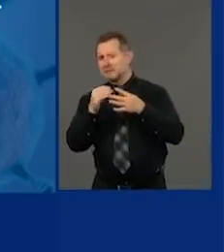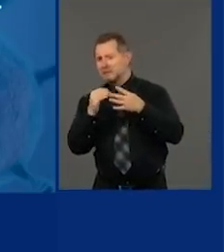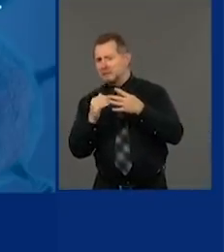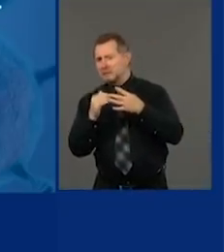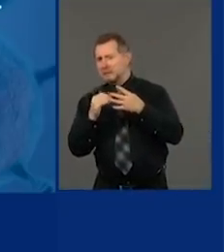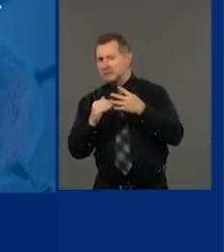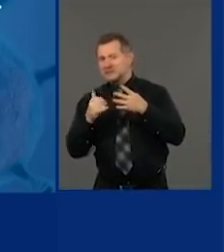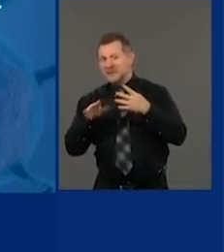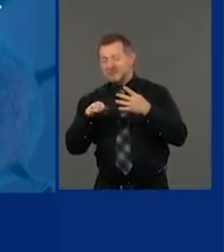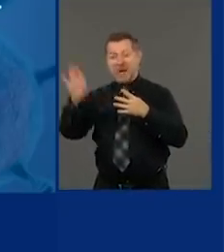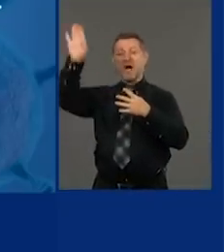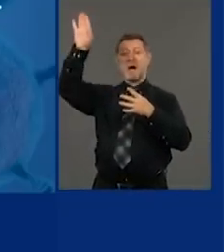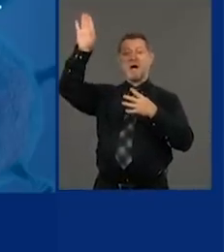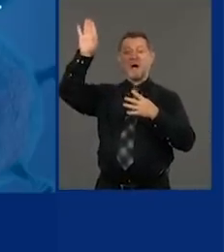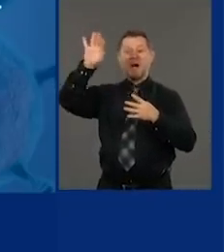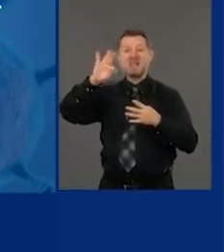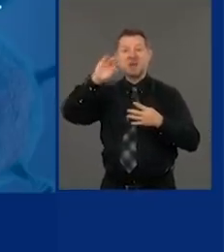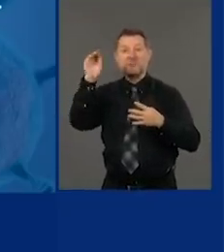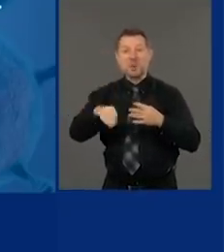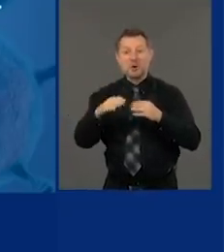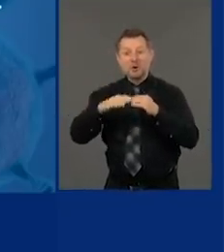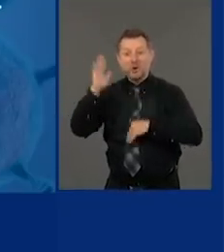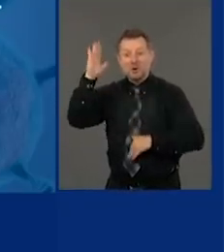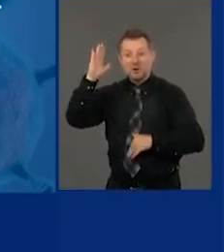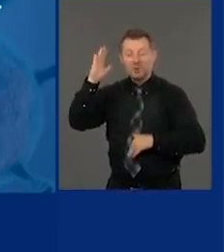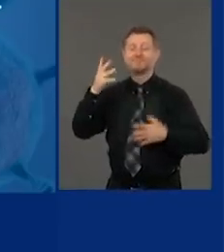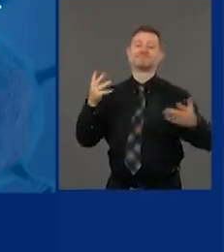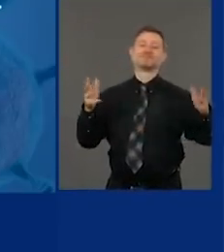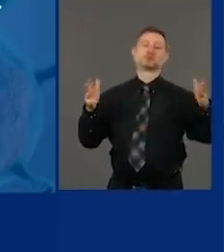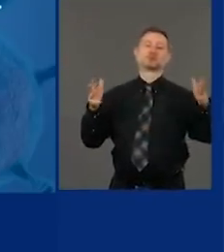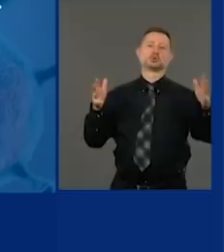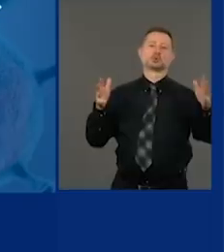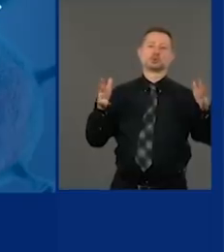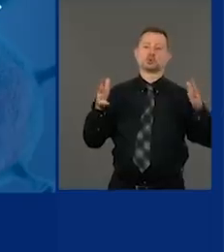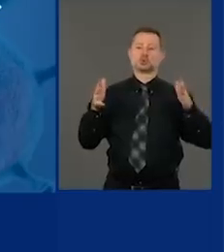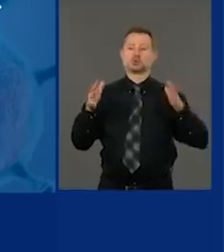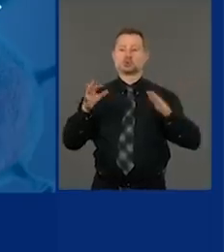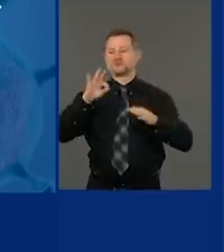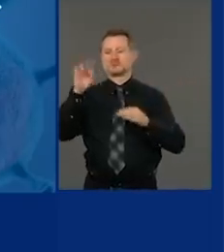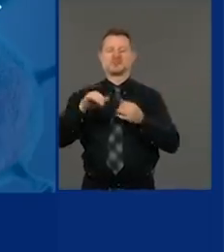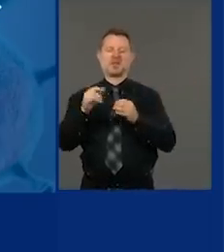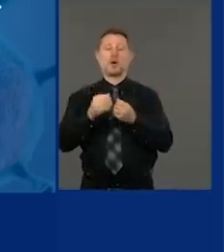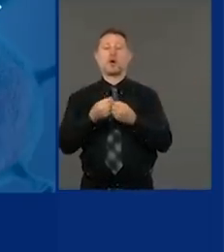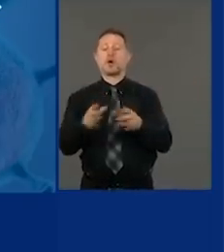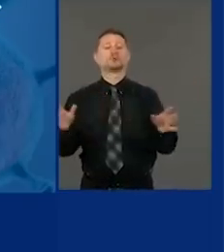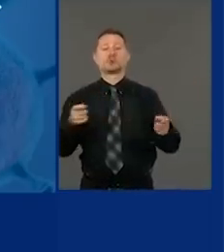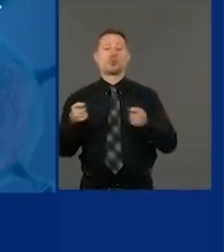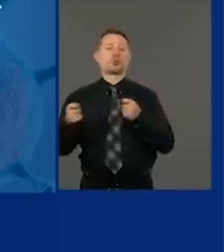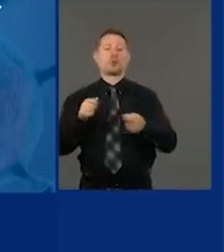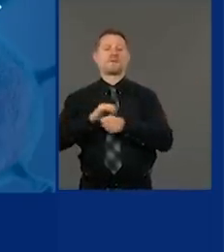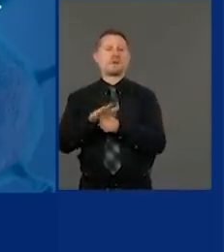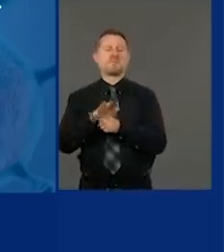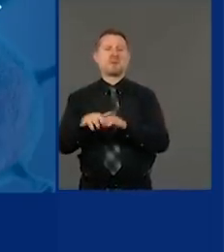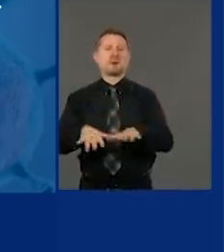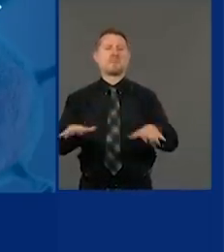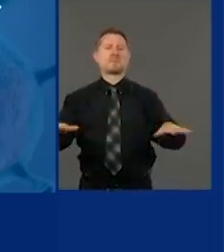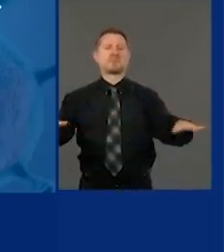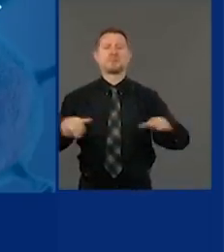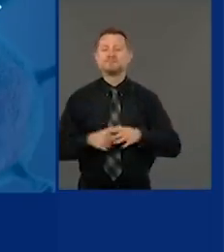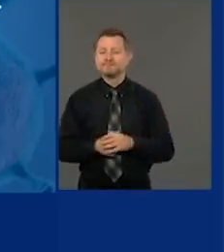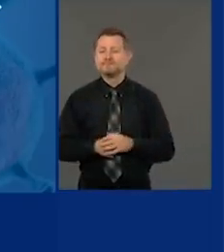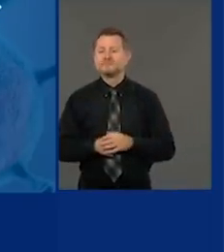on a 7-day average, that means the virus is moving